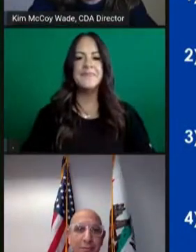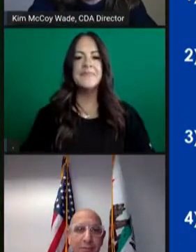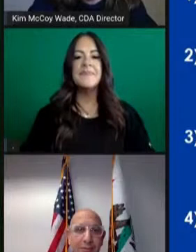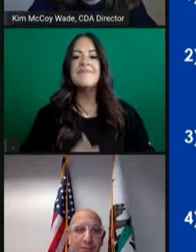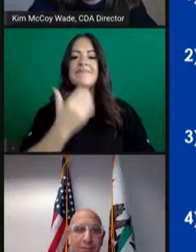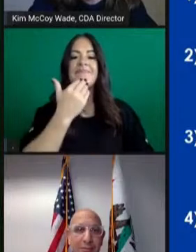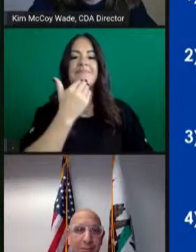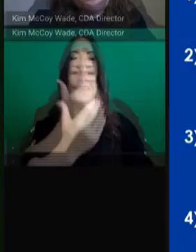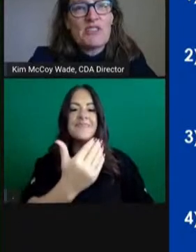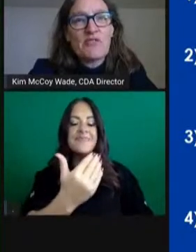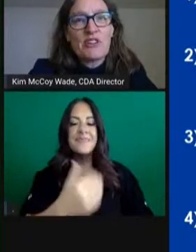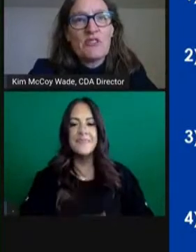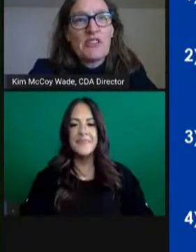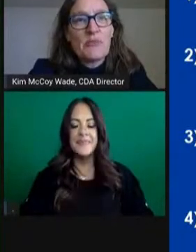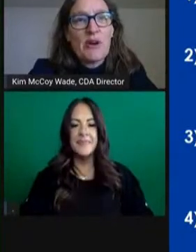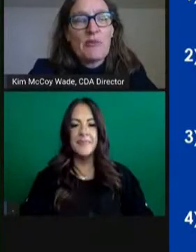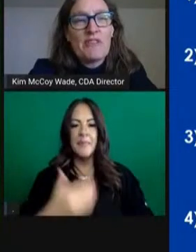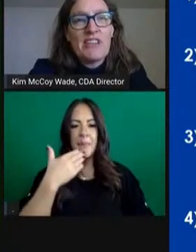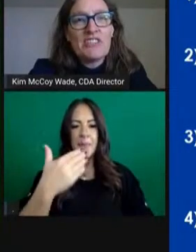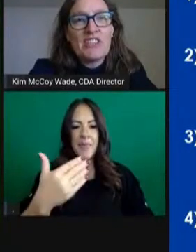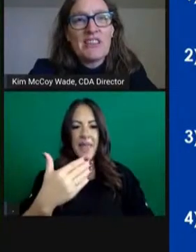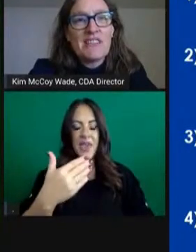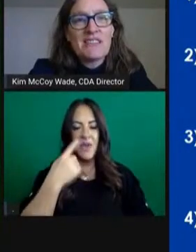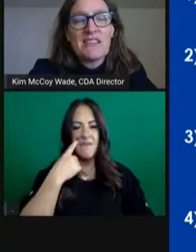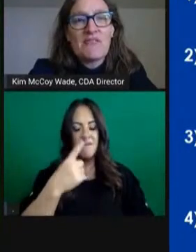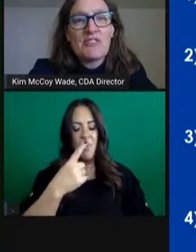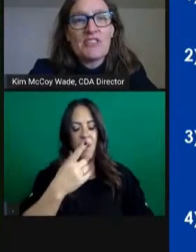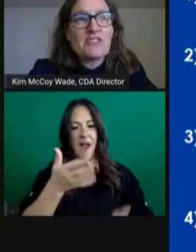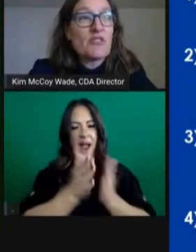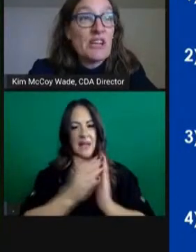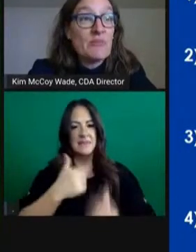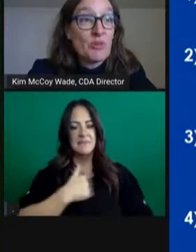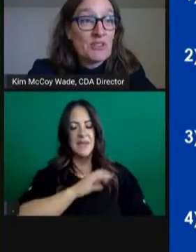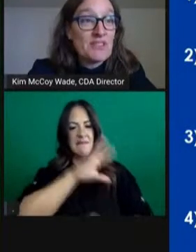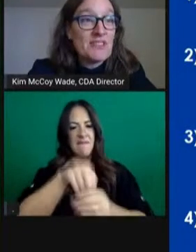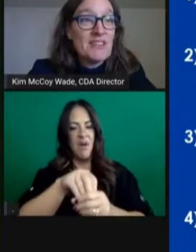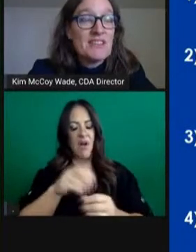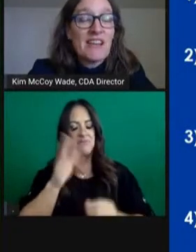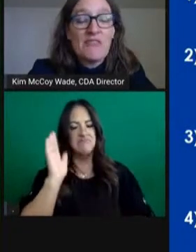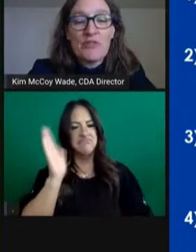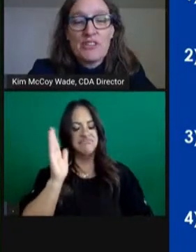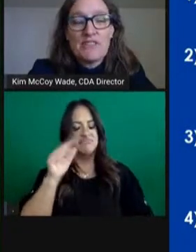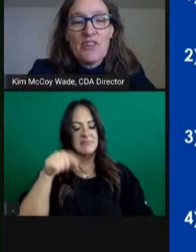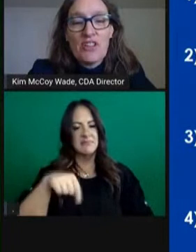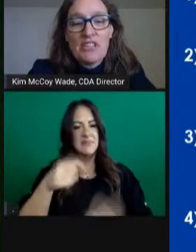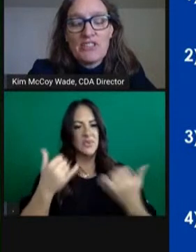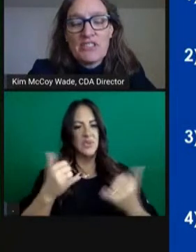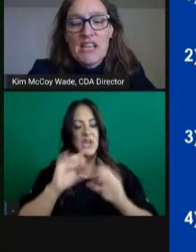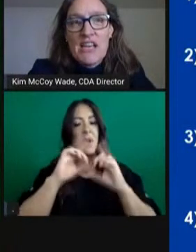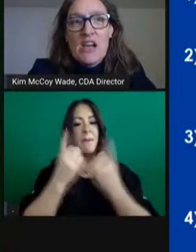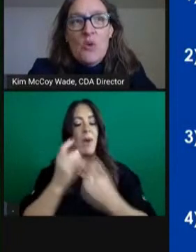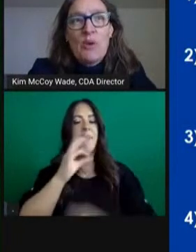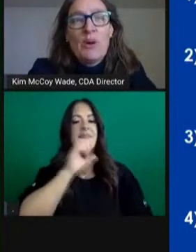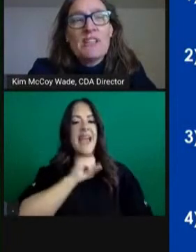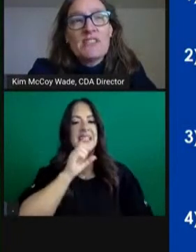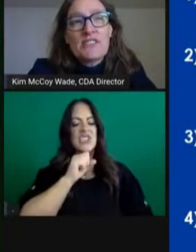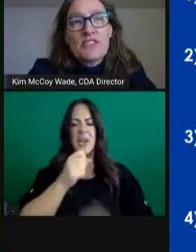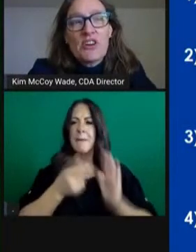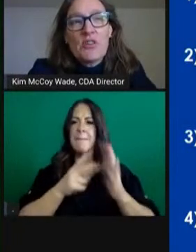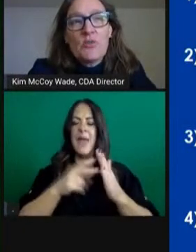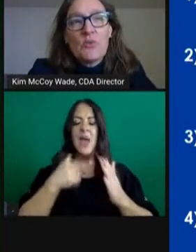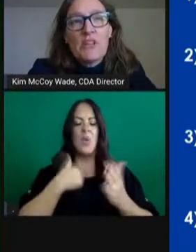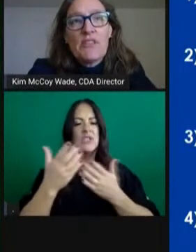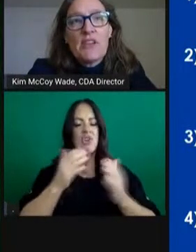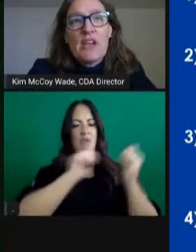Thank you, Secretary, and thank you so much for including the Department of Aging in this conversation of great importance to Californians of all ages. We